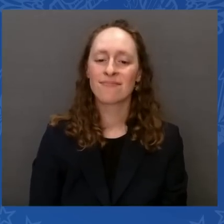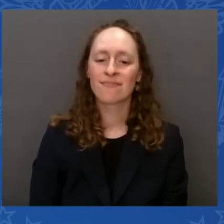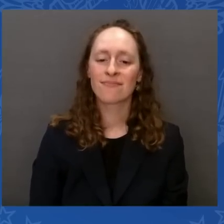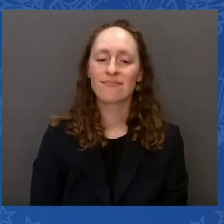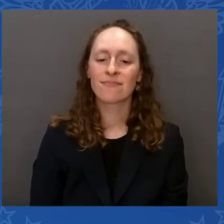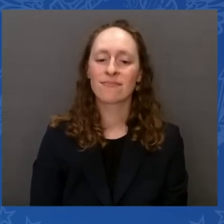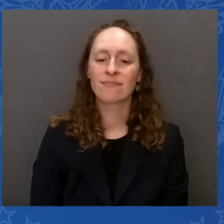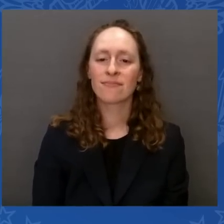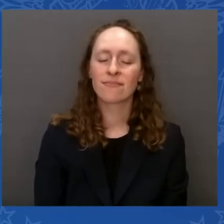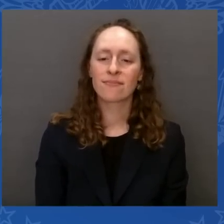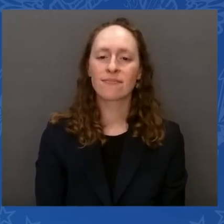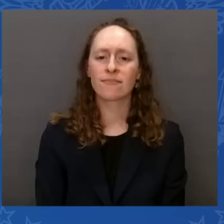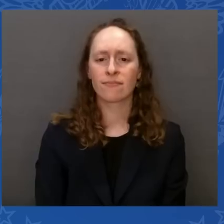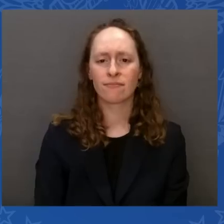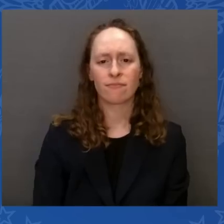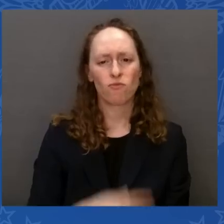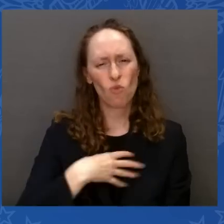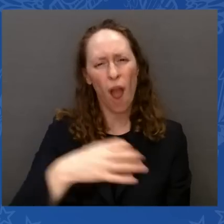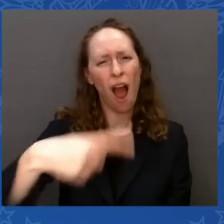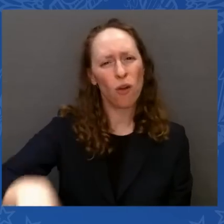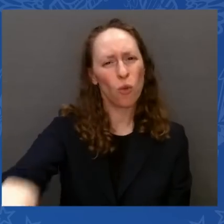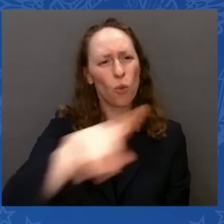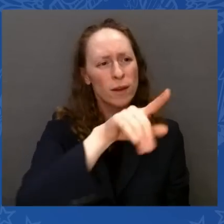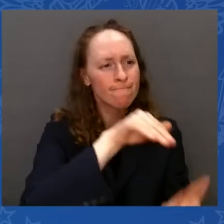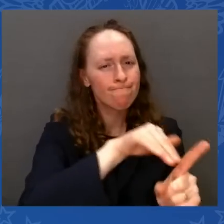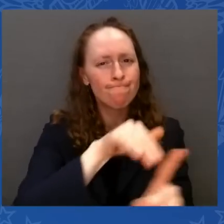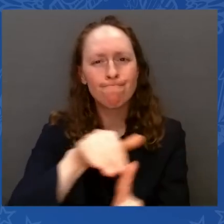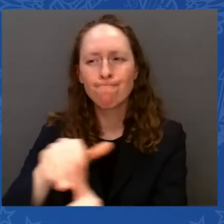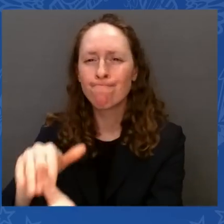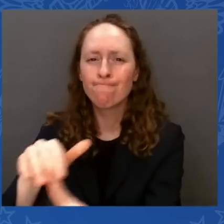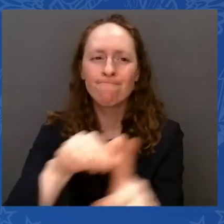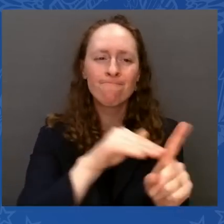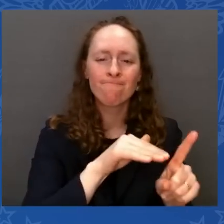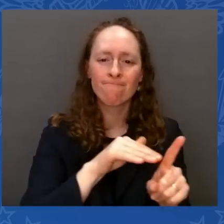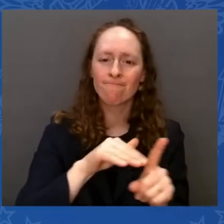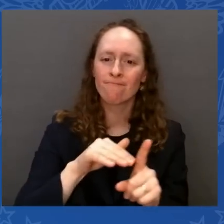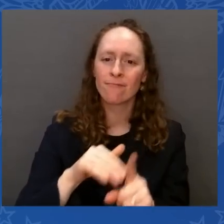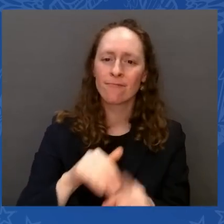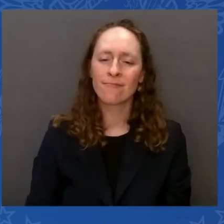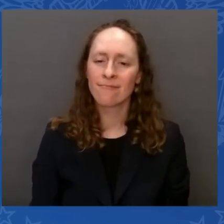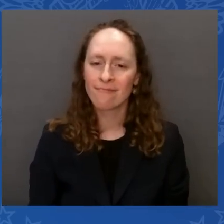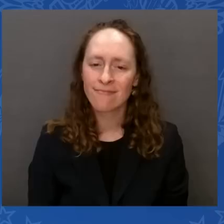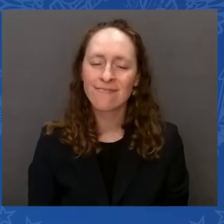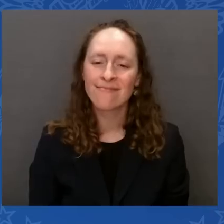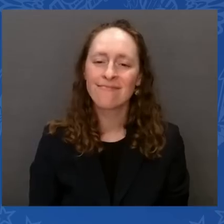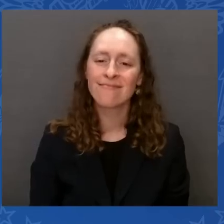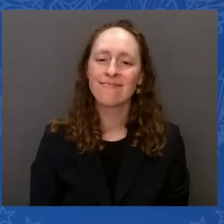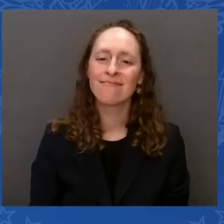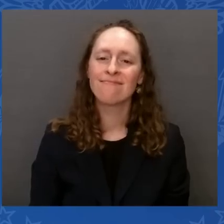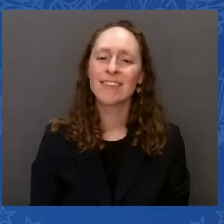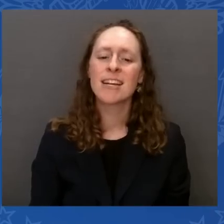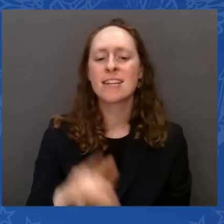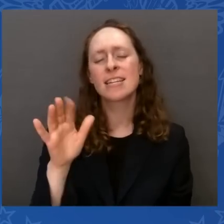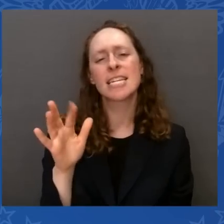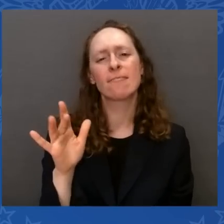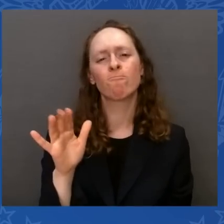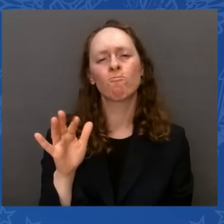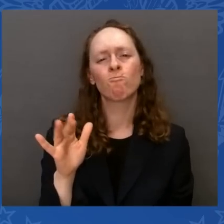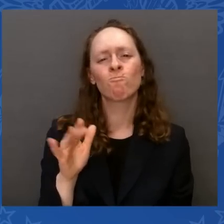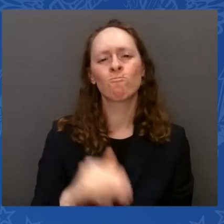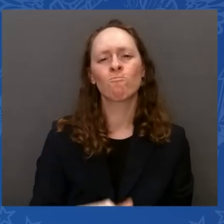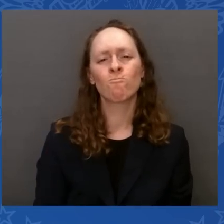They don't think it's fair. For example, when this administration started, there were a little under — a little over 600